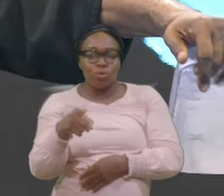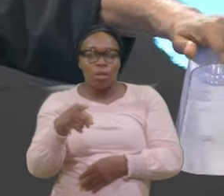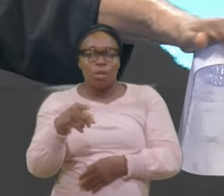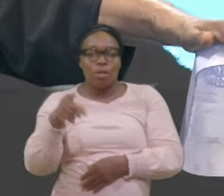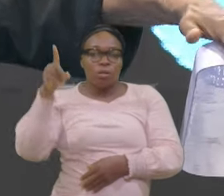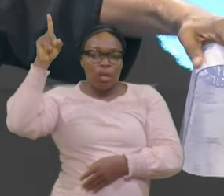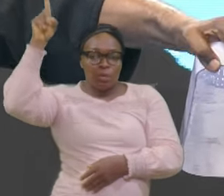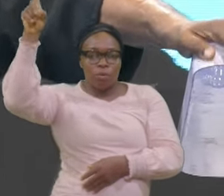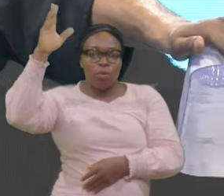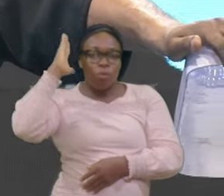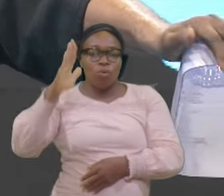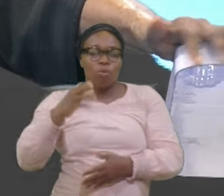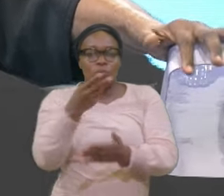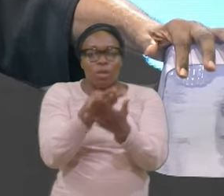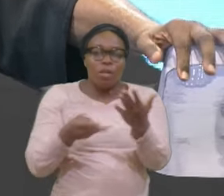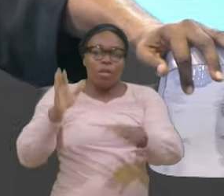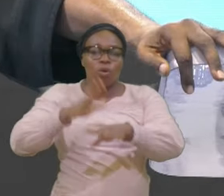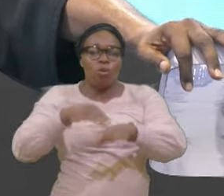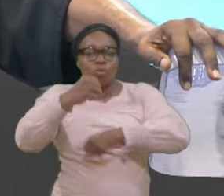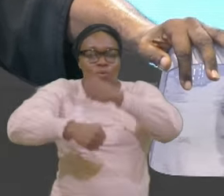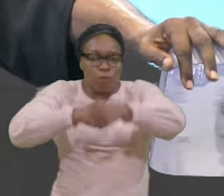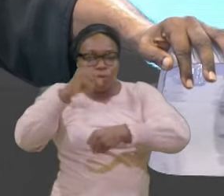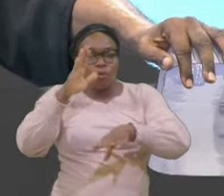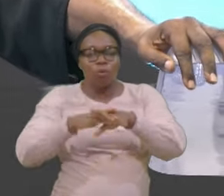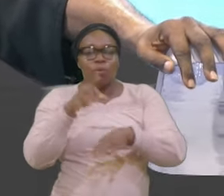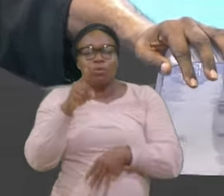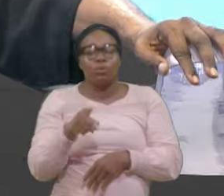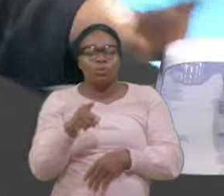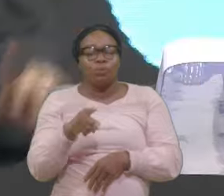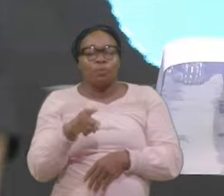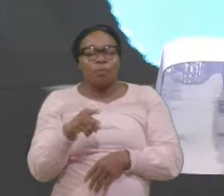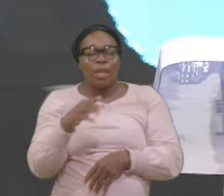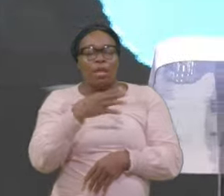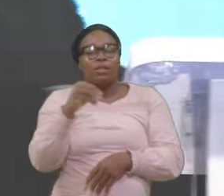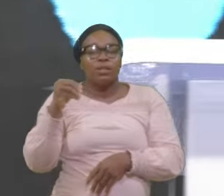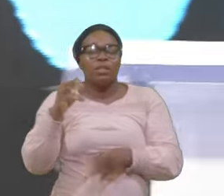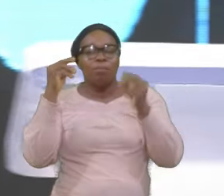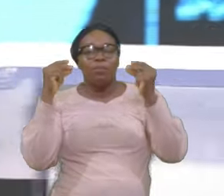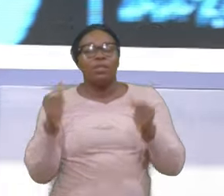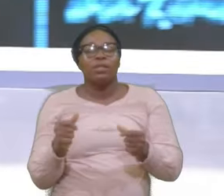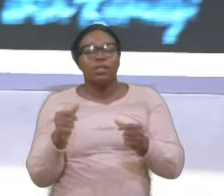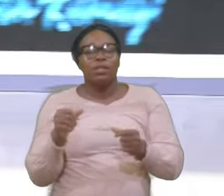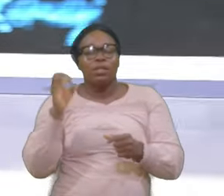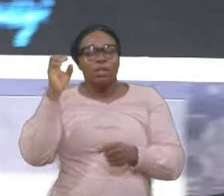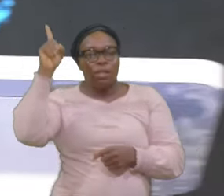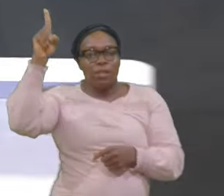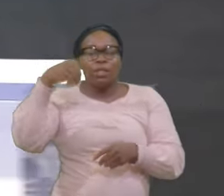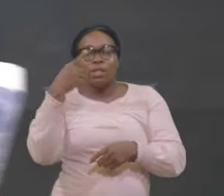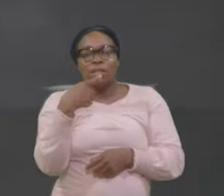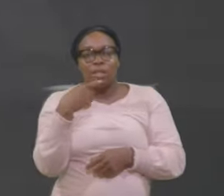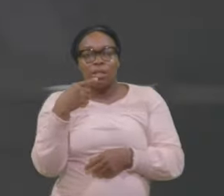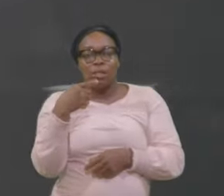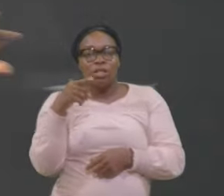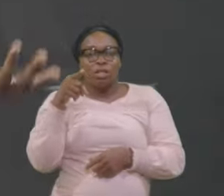Most Suffering On You And Again He Remembers Mercy And Immediately He Said He Will Judge